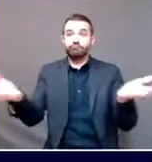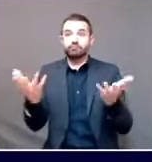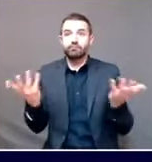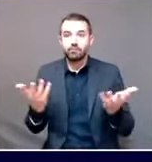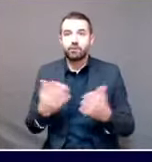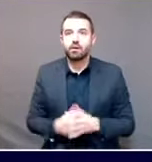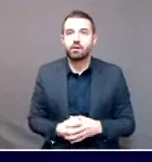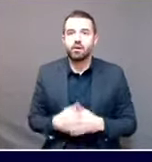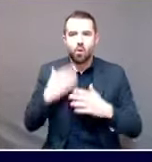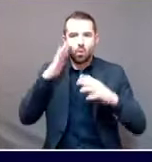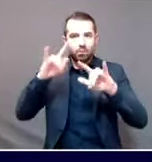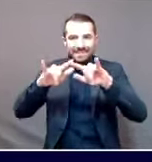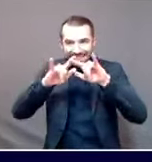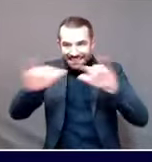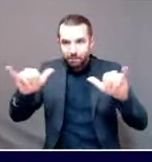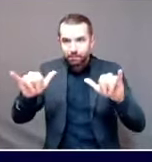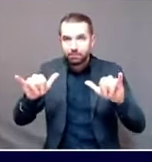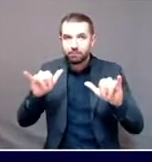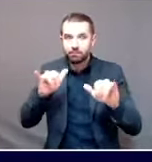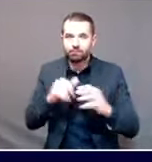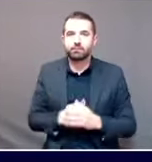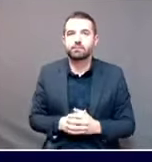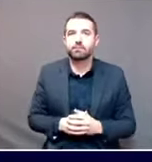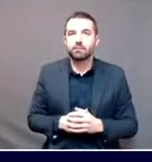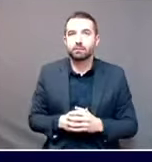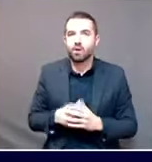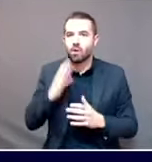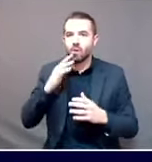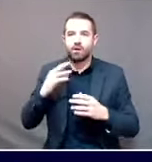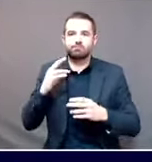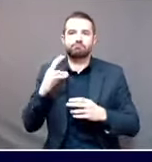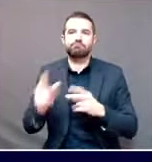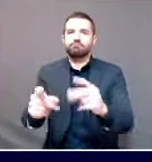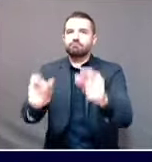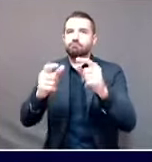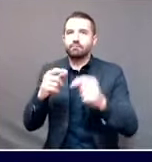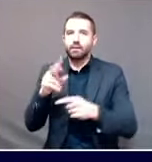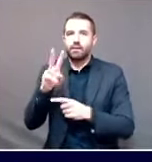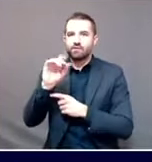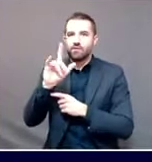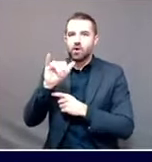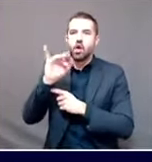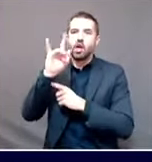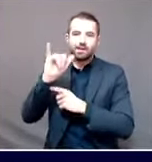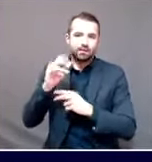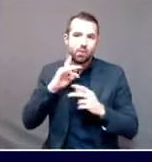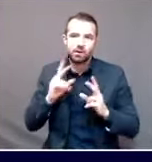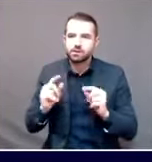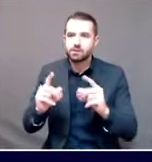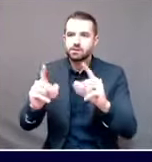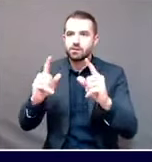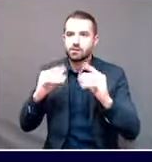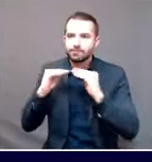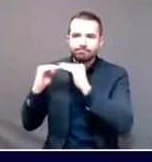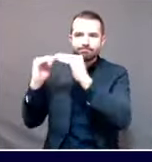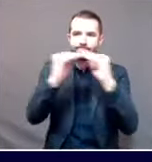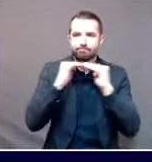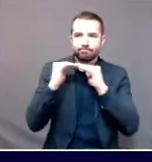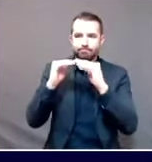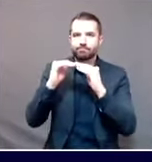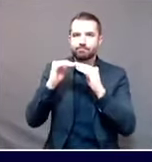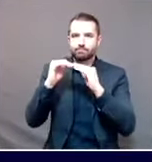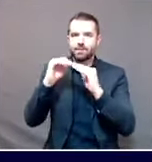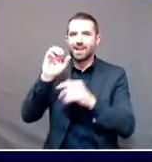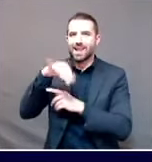and equity. What I've told my team at the main CDC is every morning. I want to know the answers to two